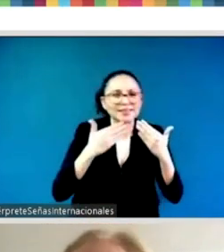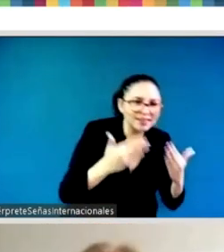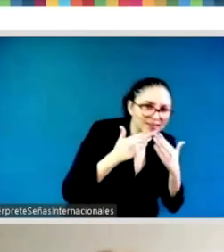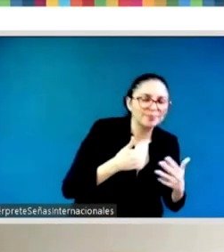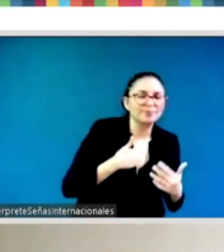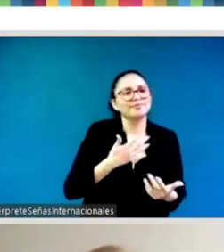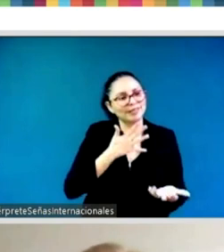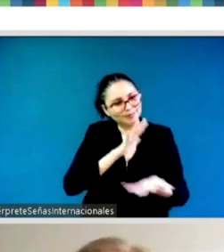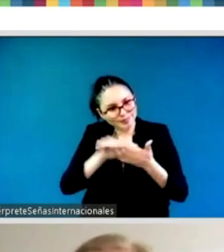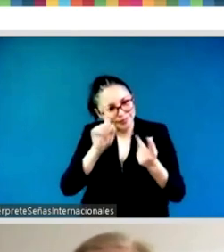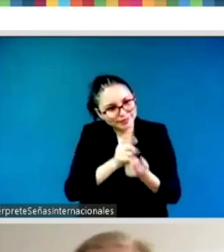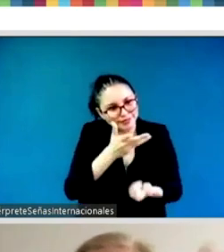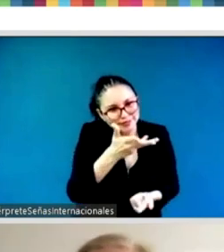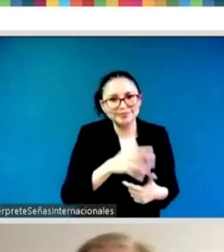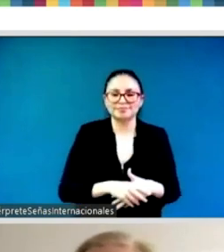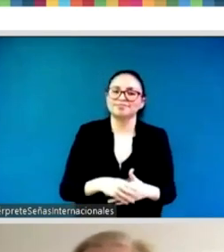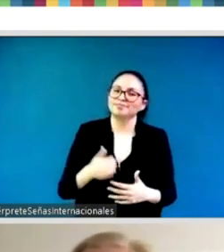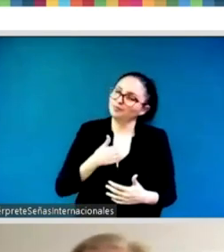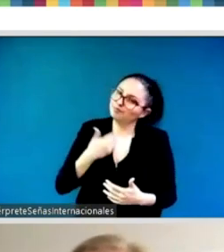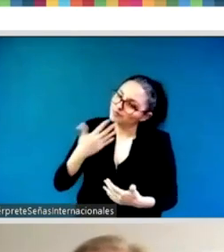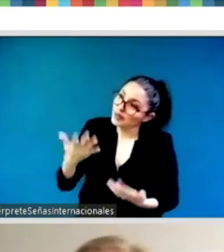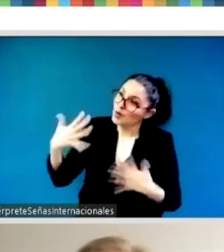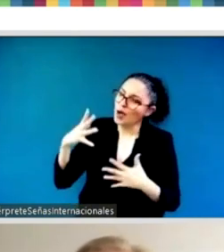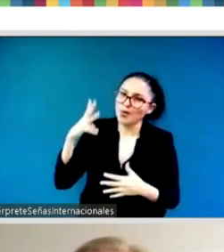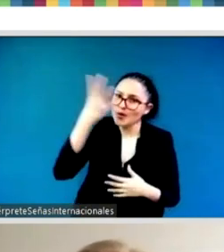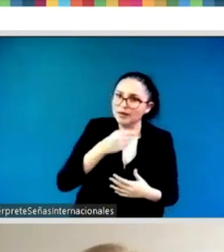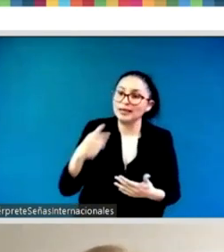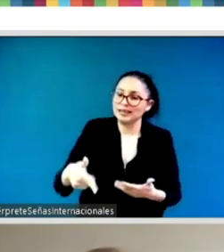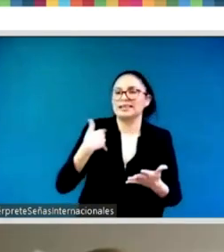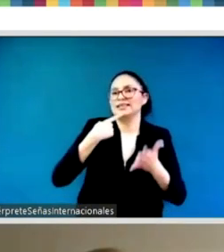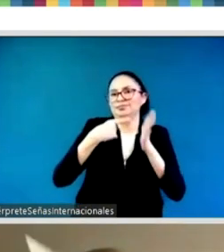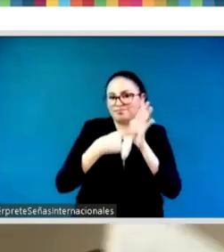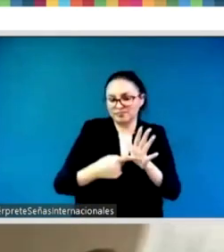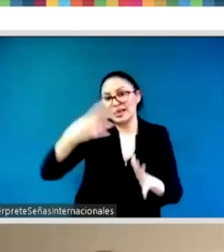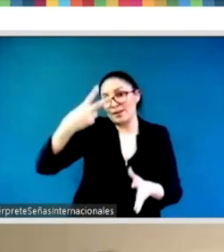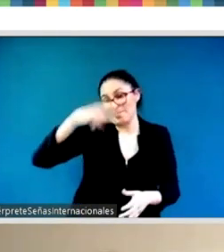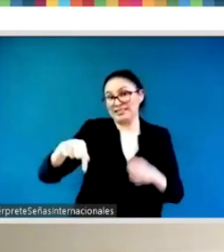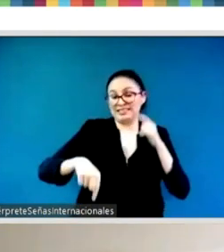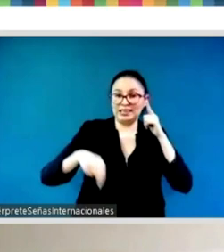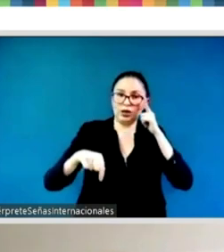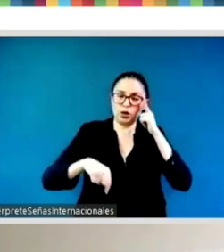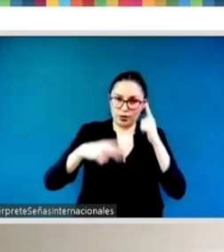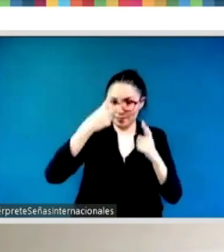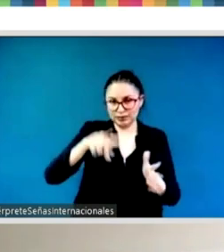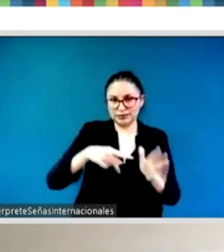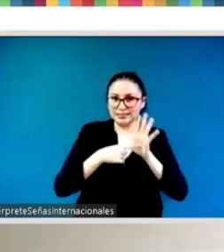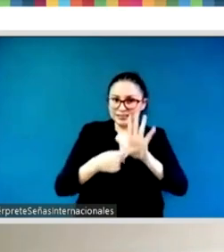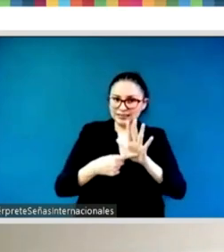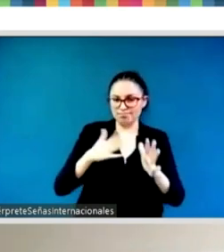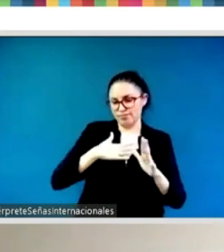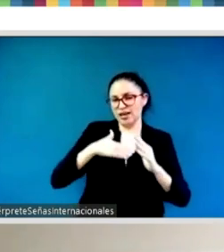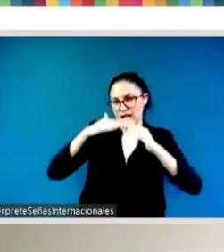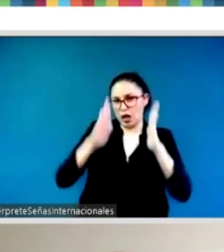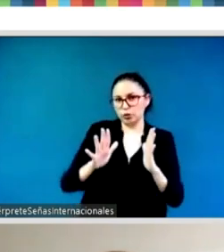mexico now that is well it's my country i i actual a congresswoman in in in mexico congress